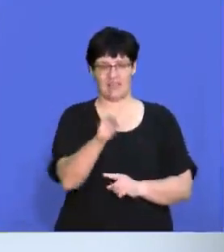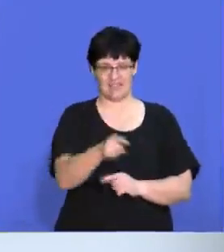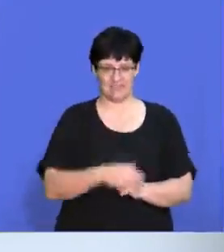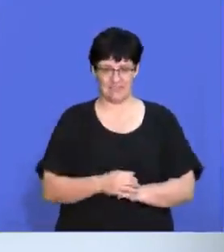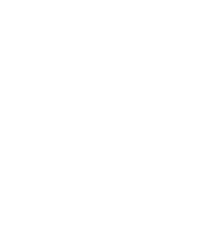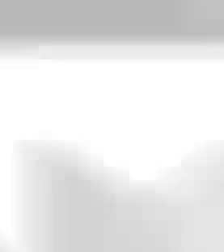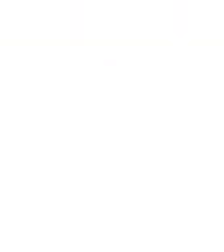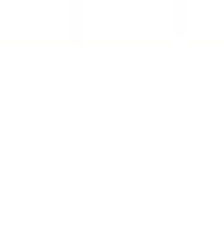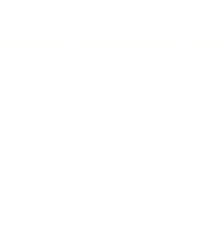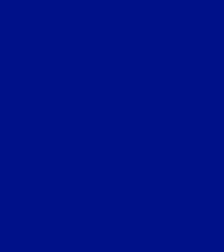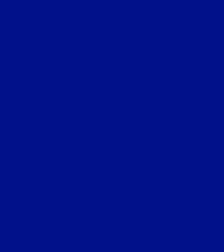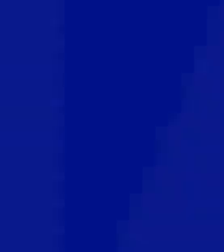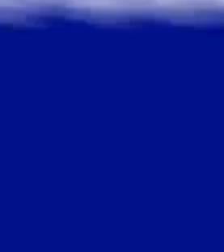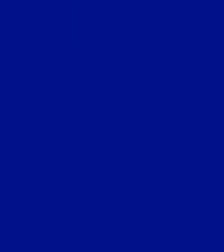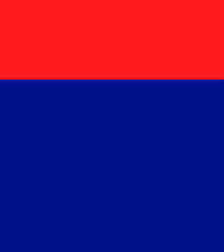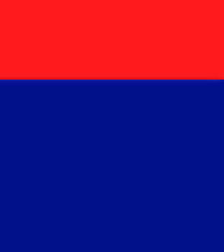this.